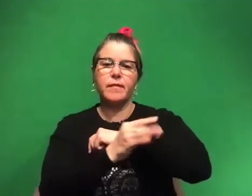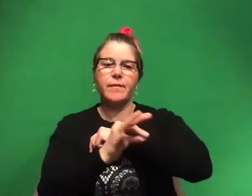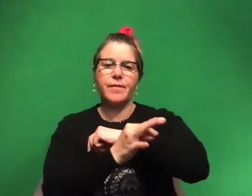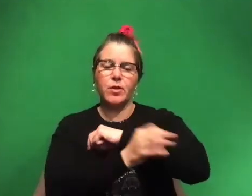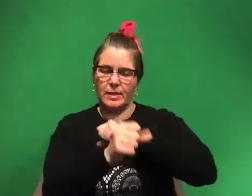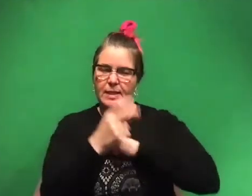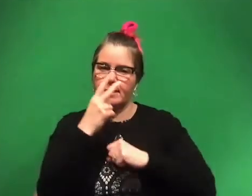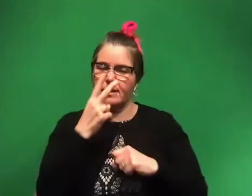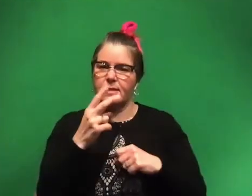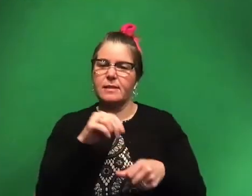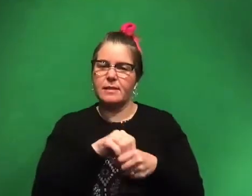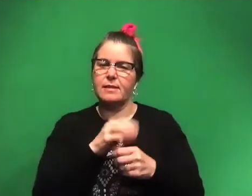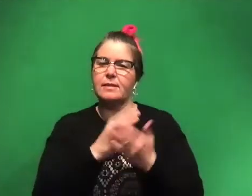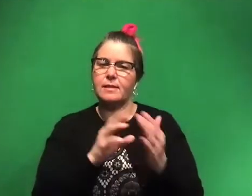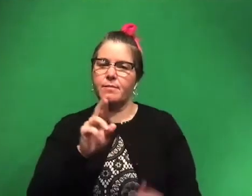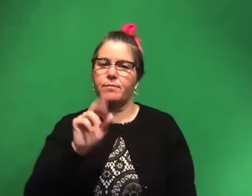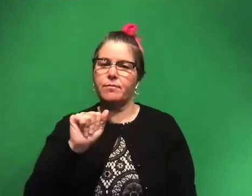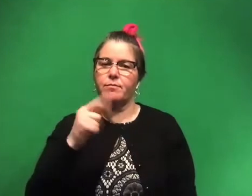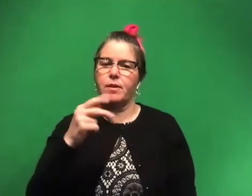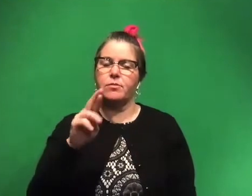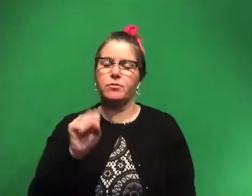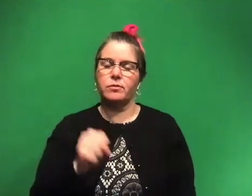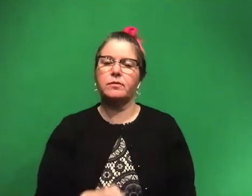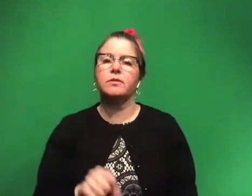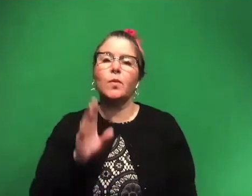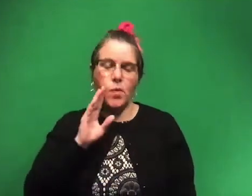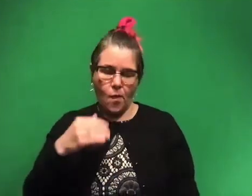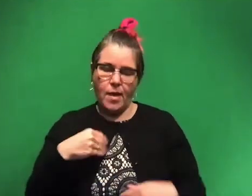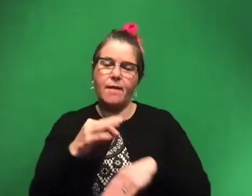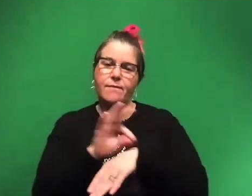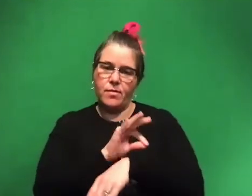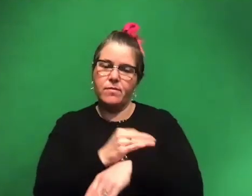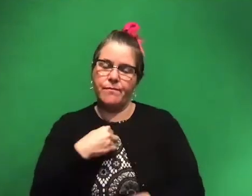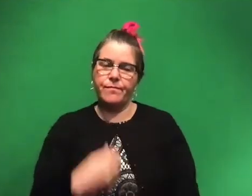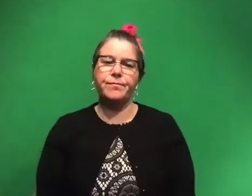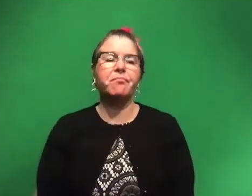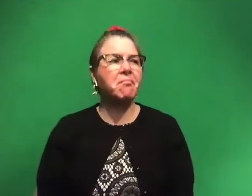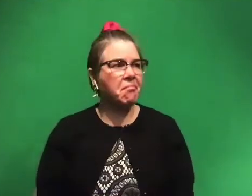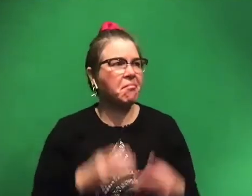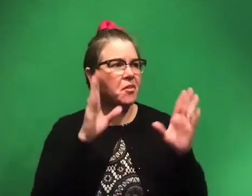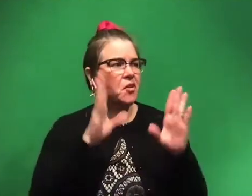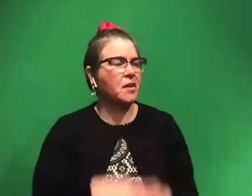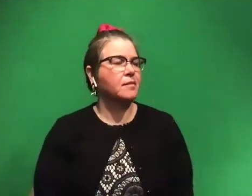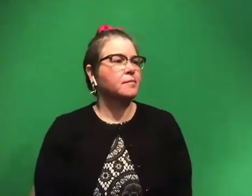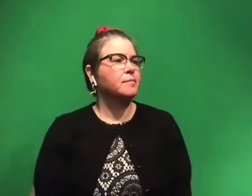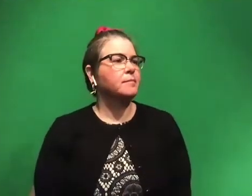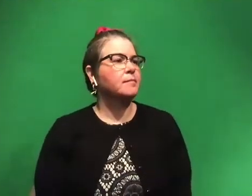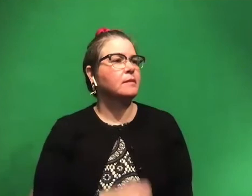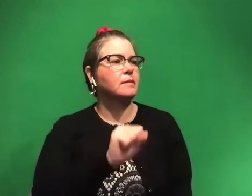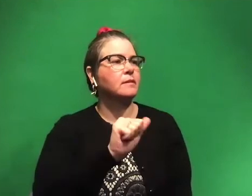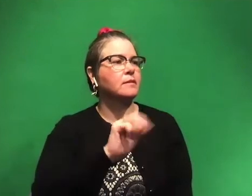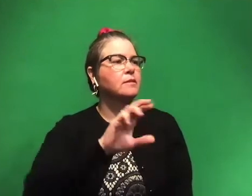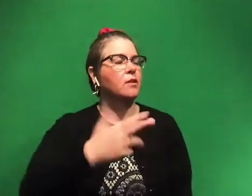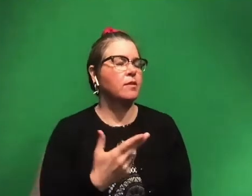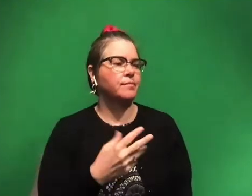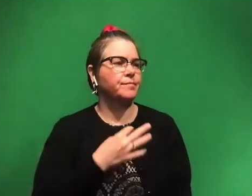that in some raptors. So we do know that they have feathers. That's great. Um, Sarah Keeler would